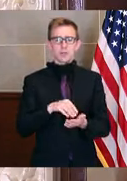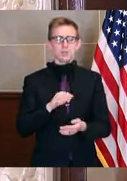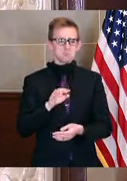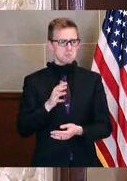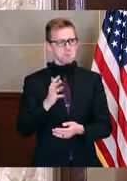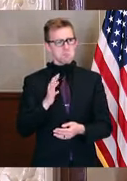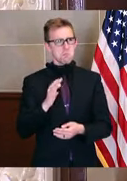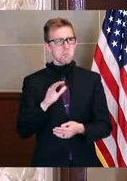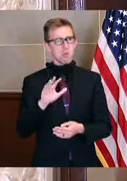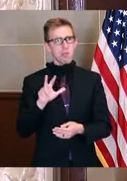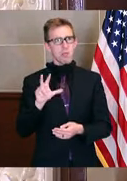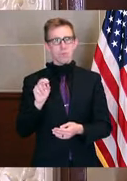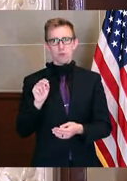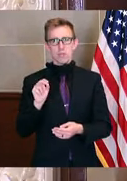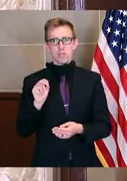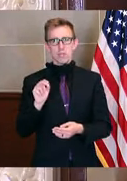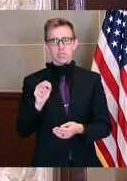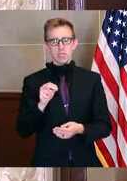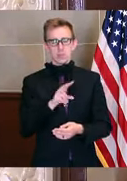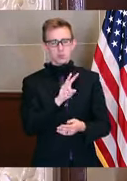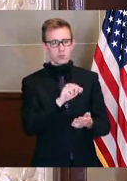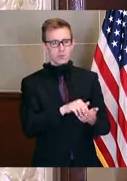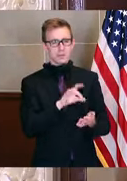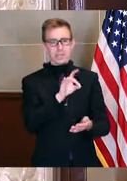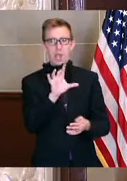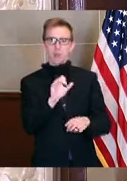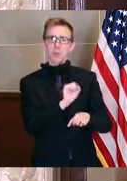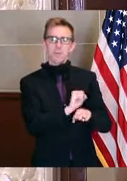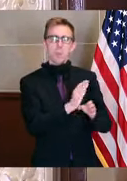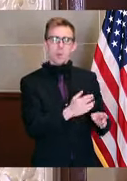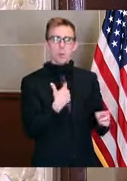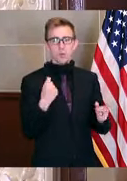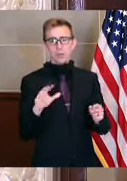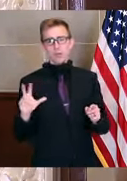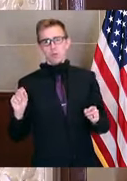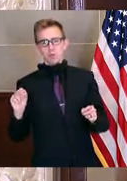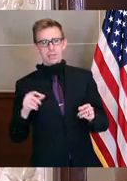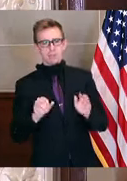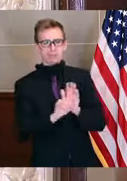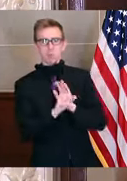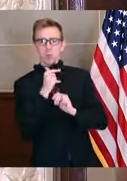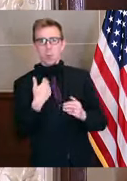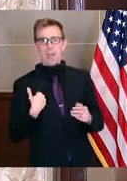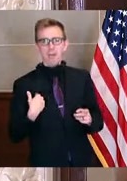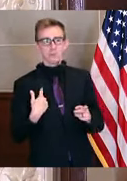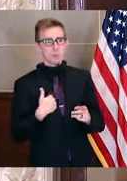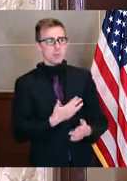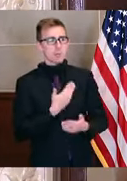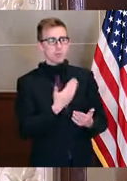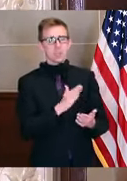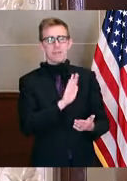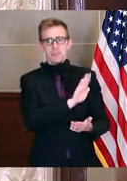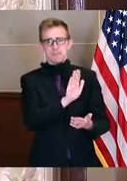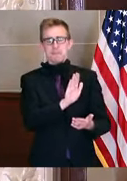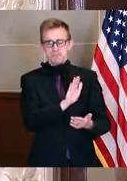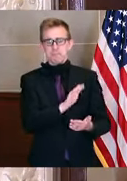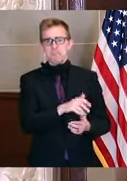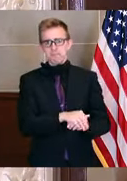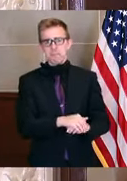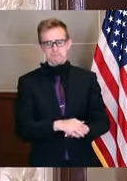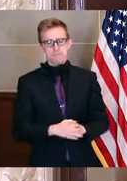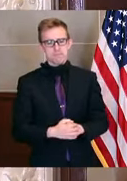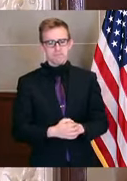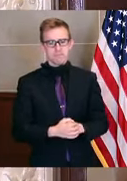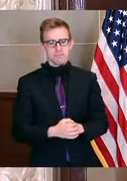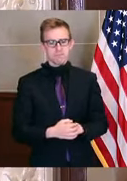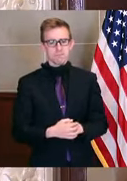I think, and they're only 2,800 employees. So we're incredibly appreciative to them to give us the information to help them. I